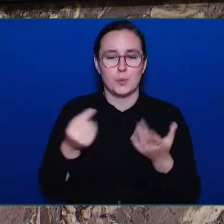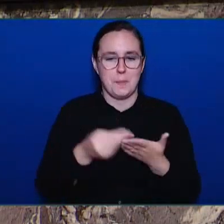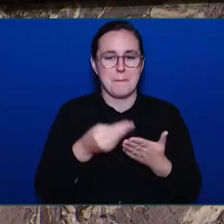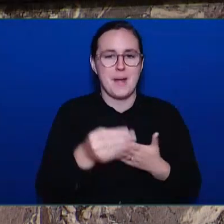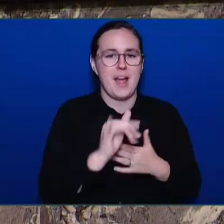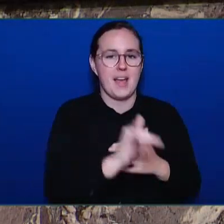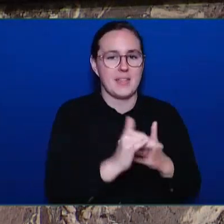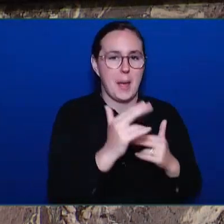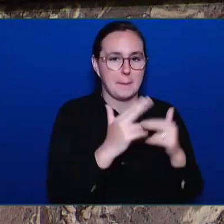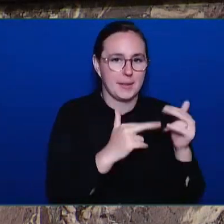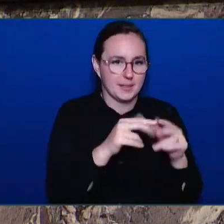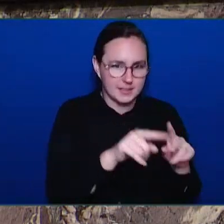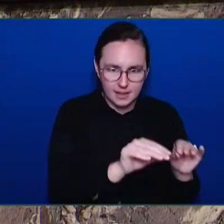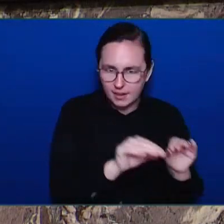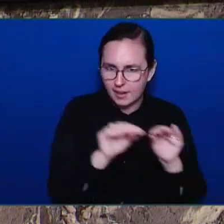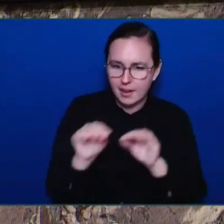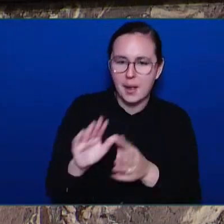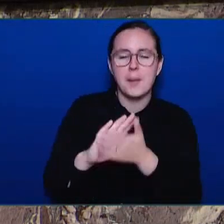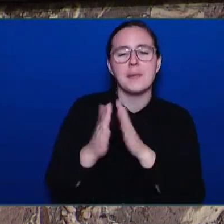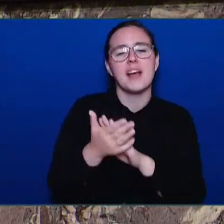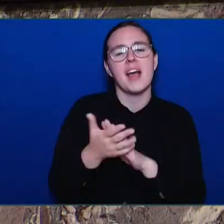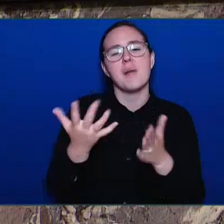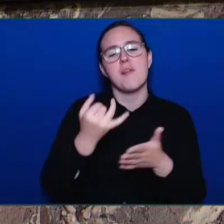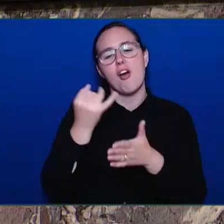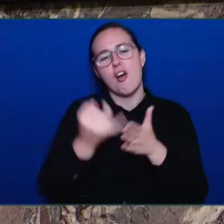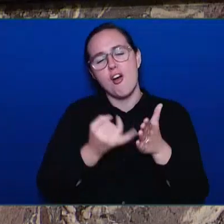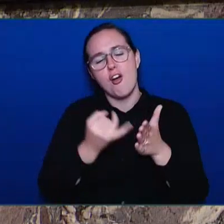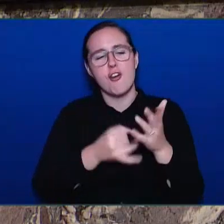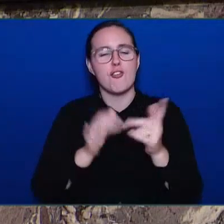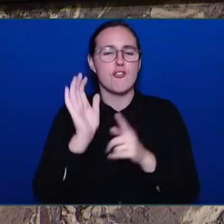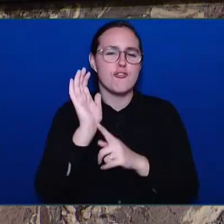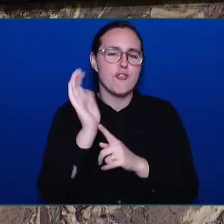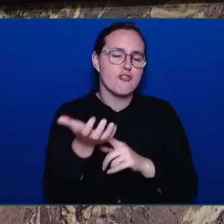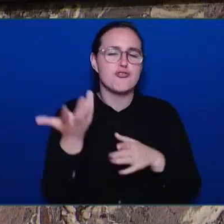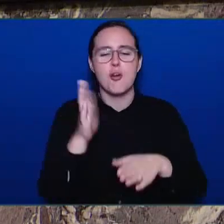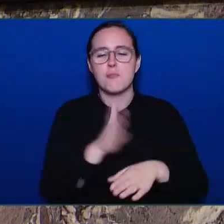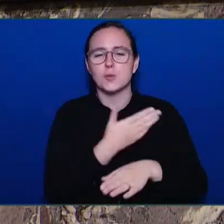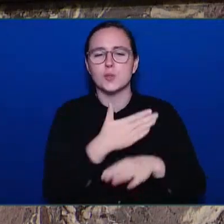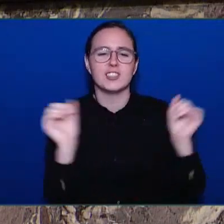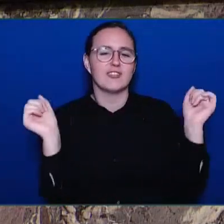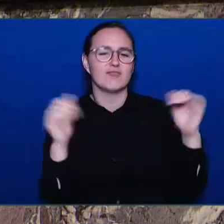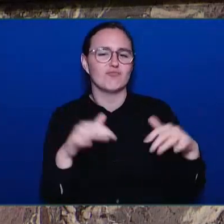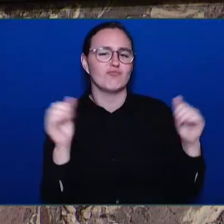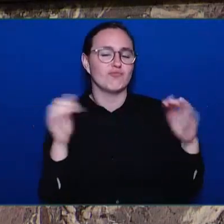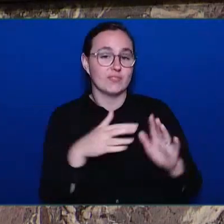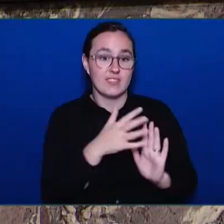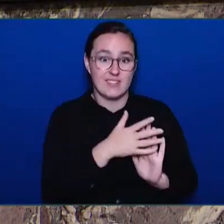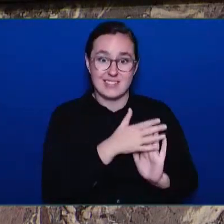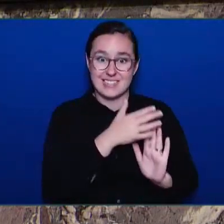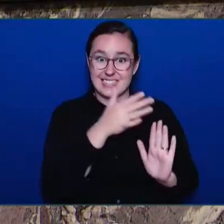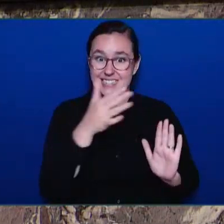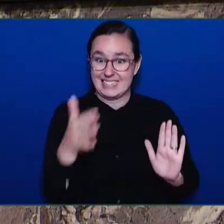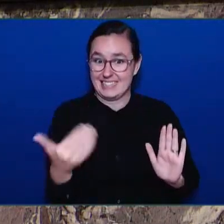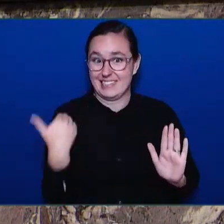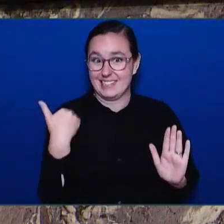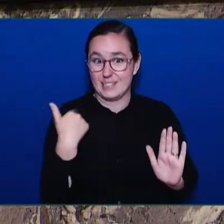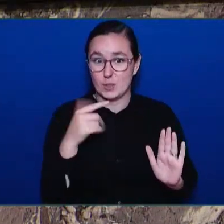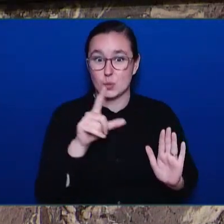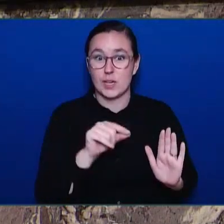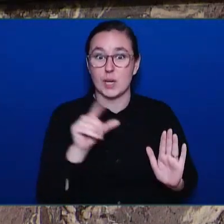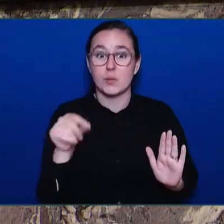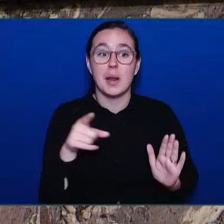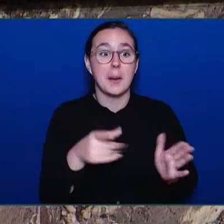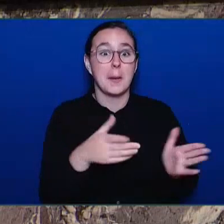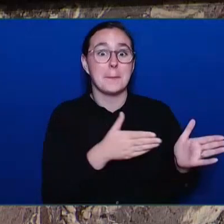musicians. It was facing demolition in 2020, but a grassroots campaign emerged to save